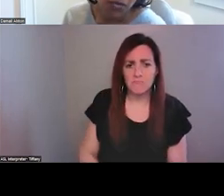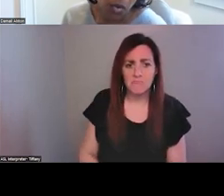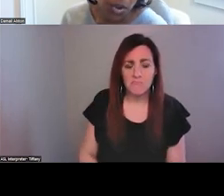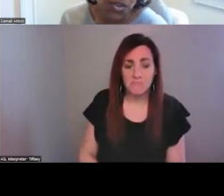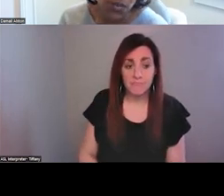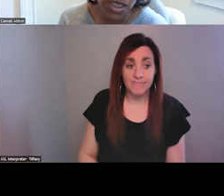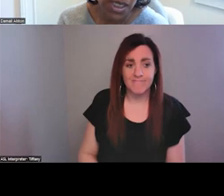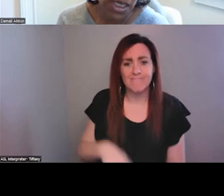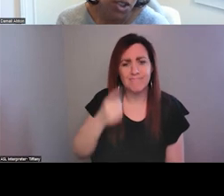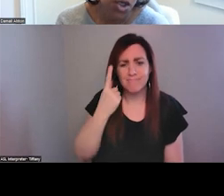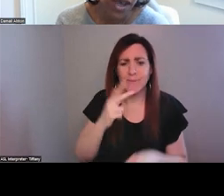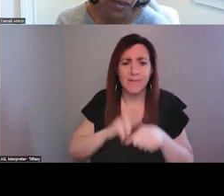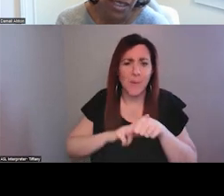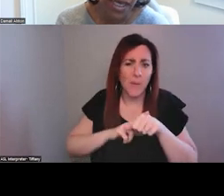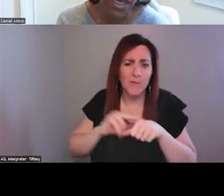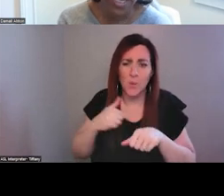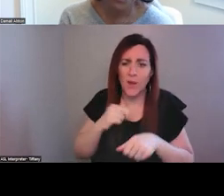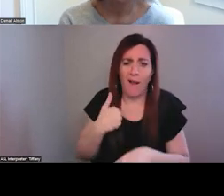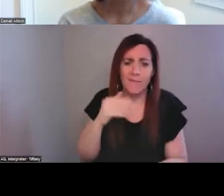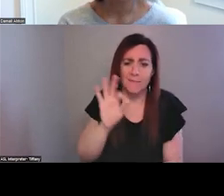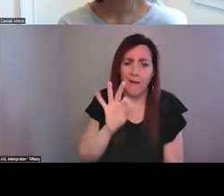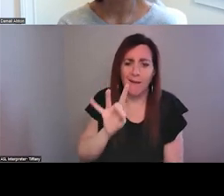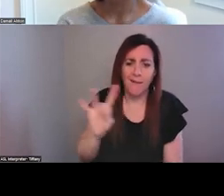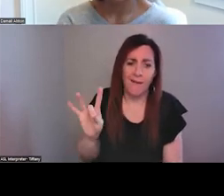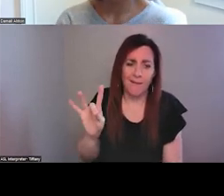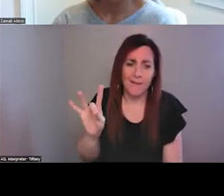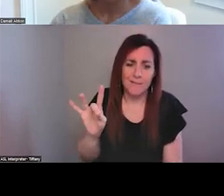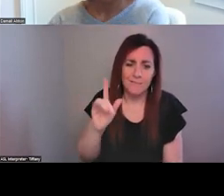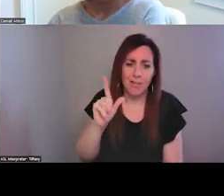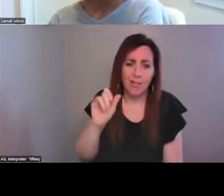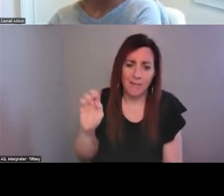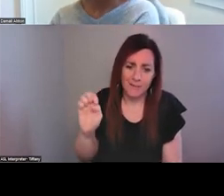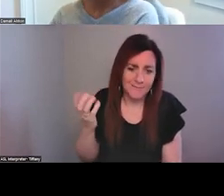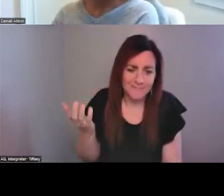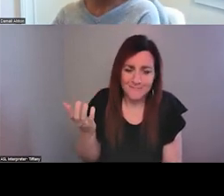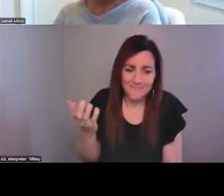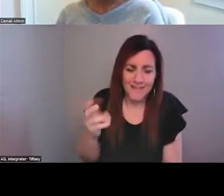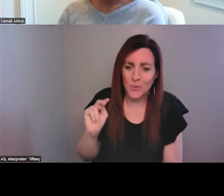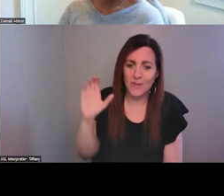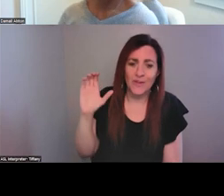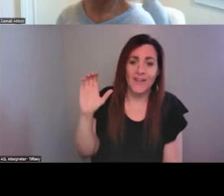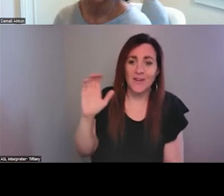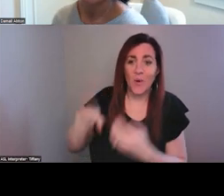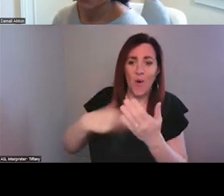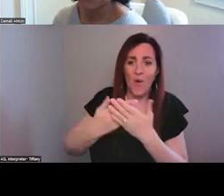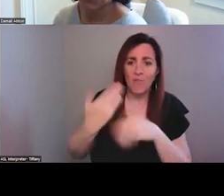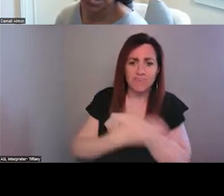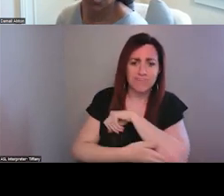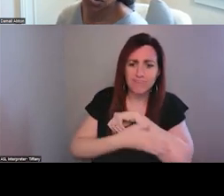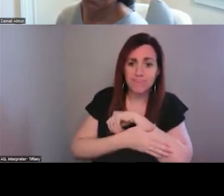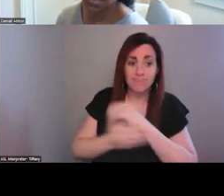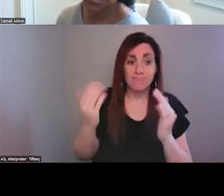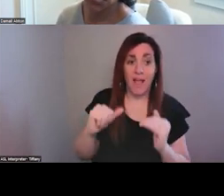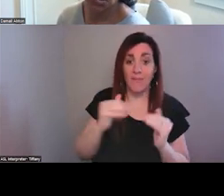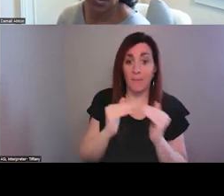Of course, we, you know, have the 988 line within North Carolina and all of our counties and the